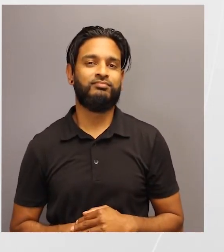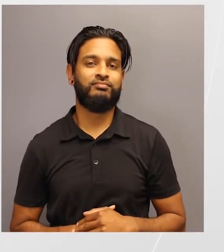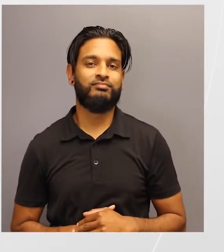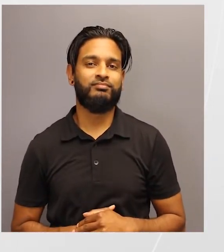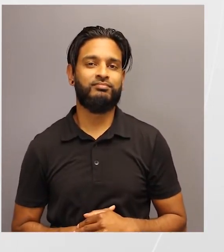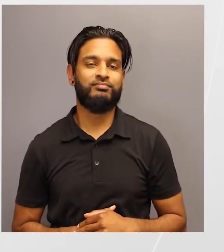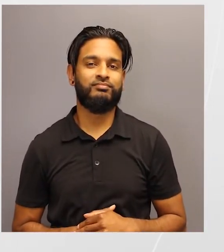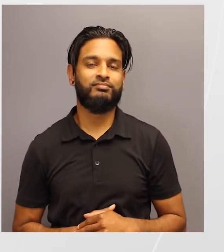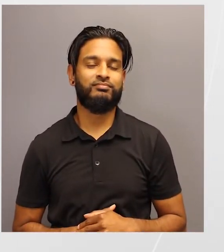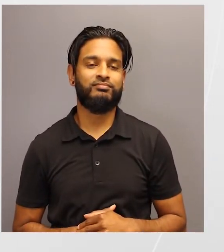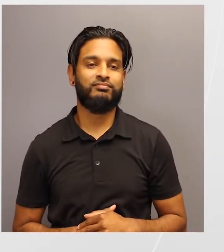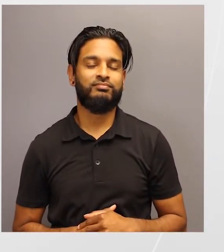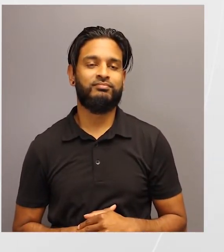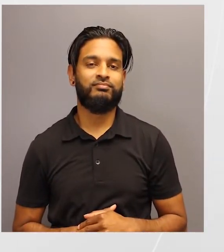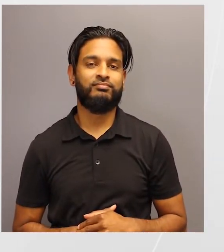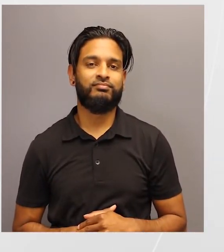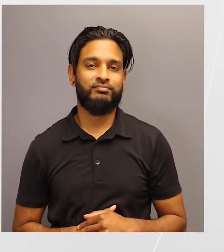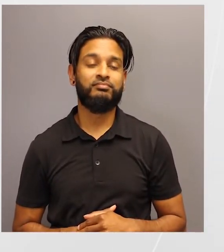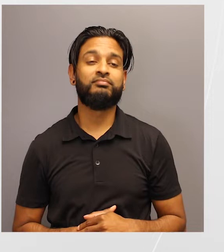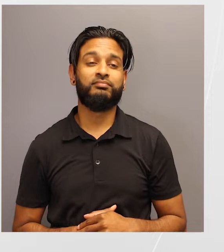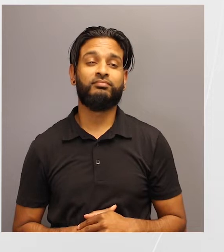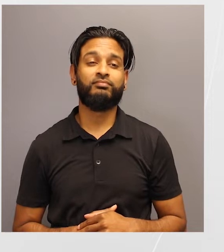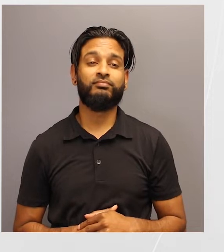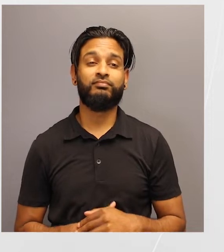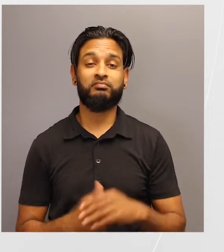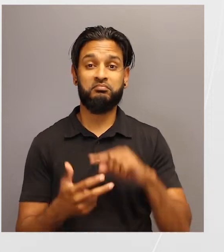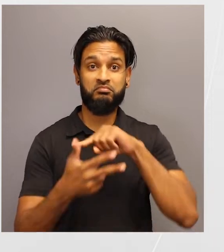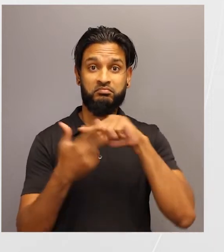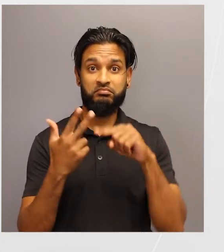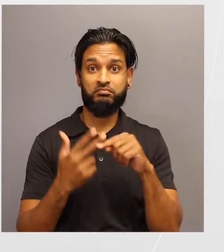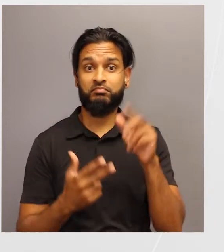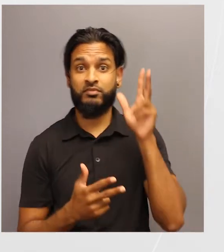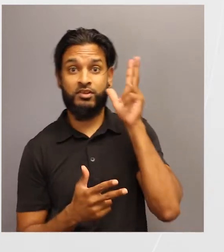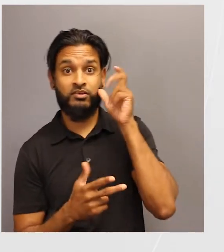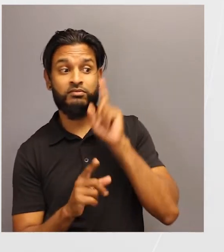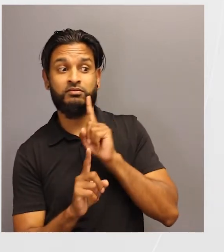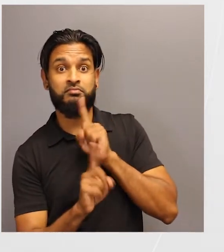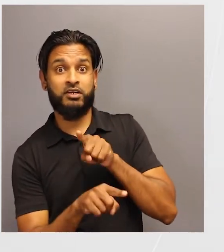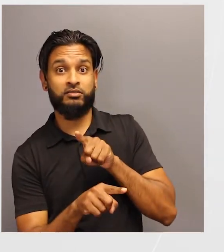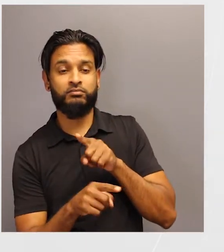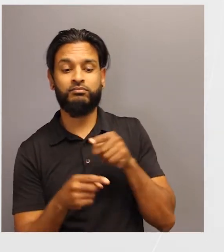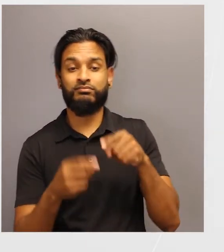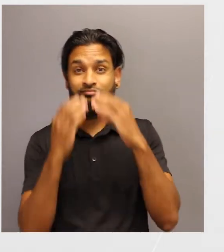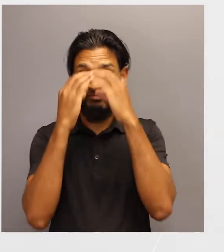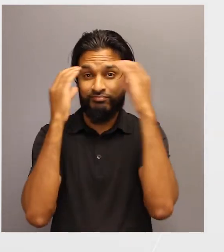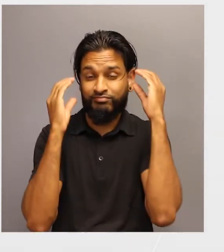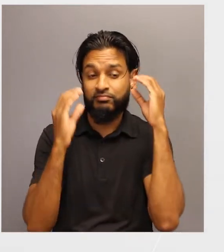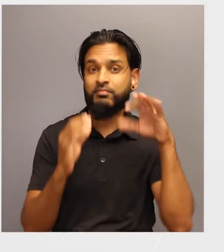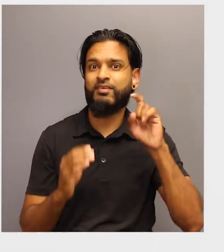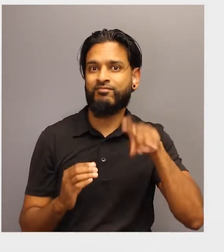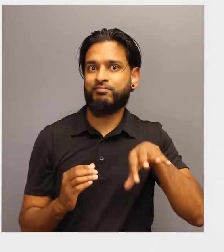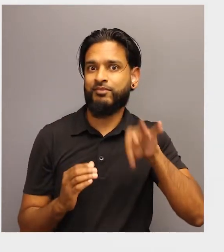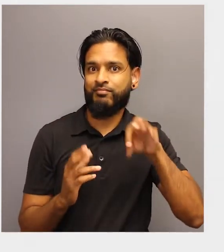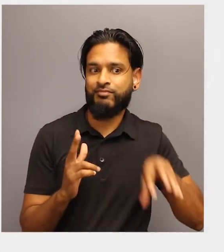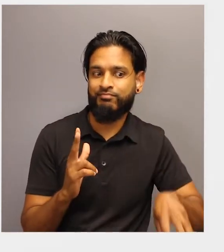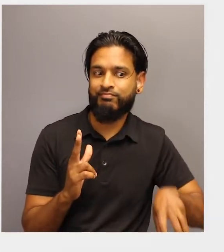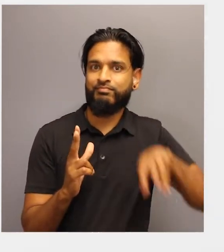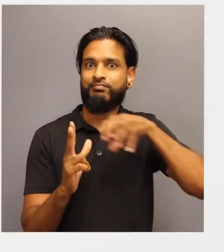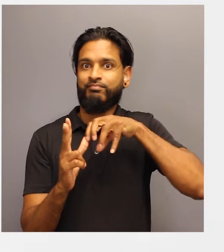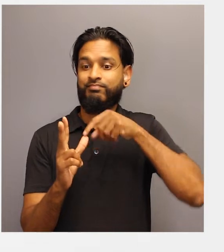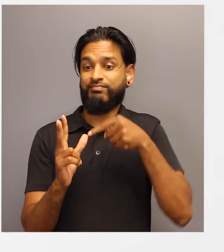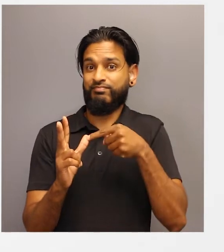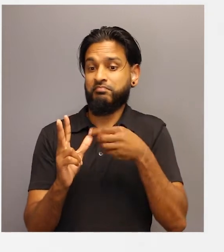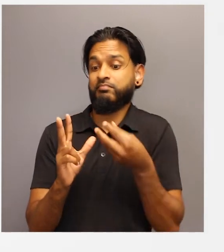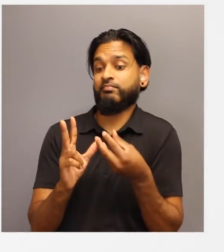At that command, the third rover student bends down, still blindfolded, and picks up the object and hands it to the middle rover student to carry.